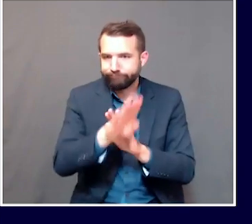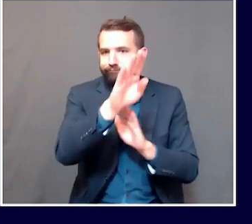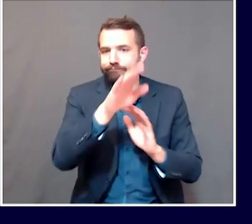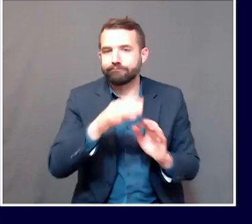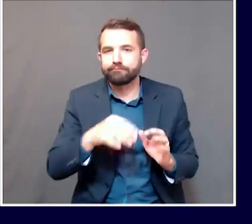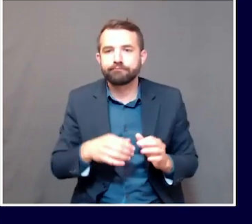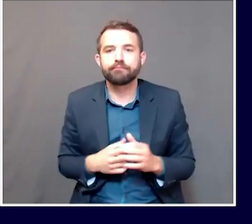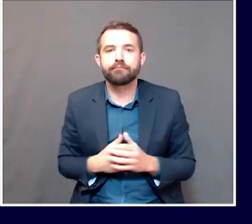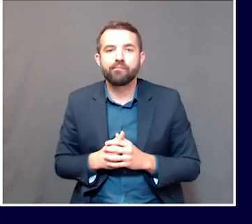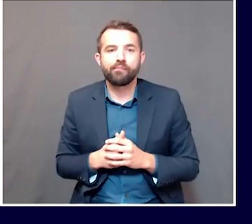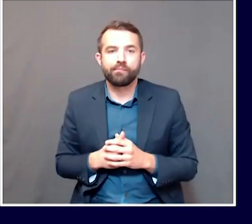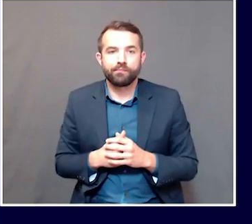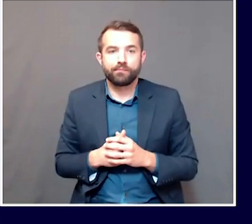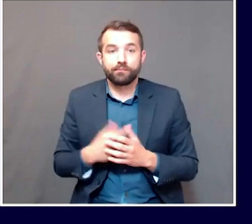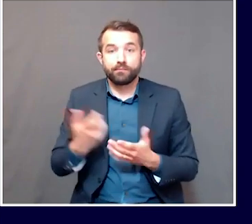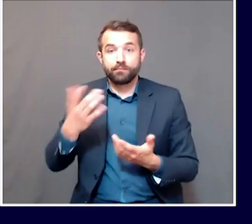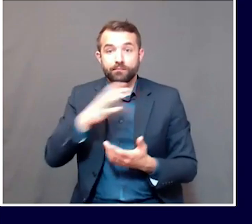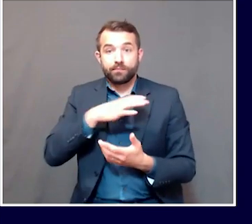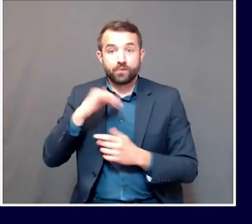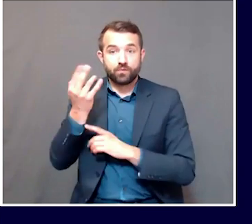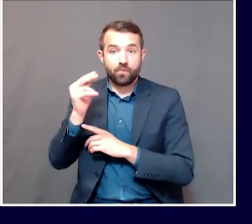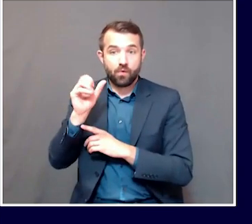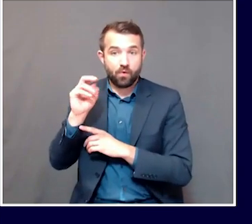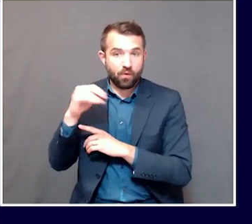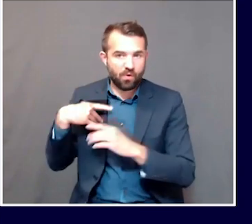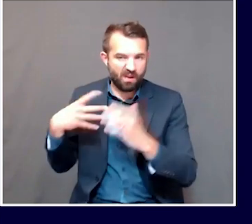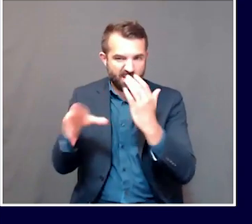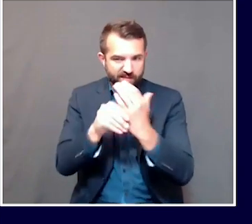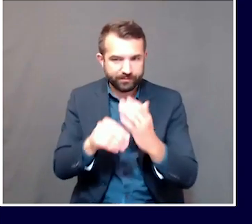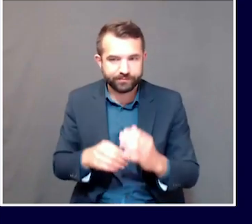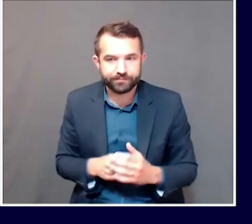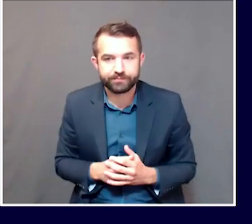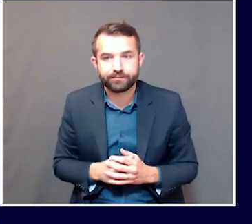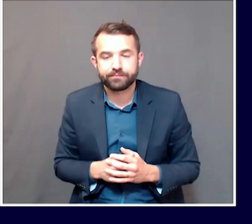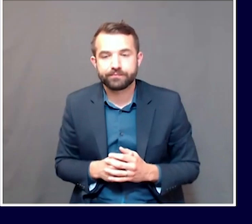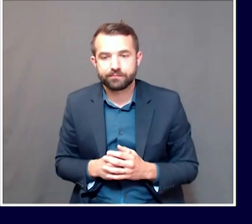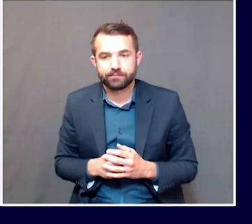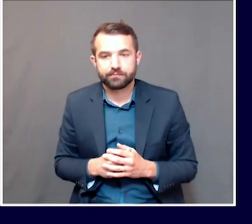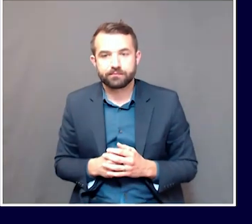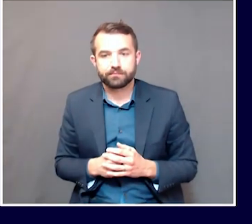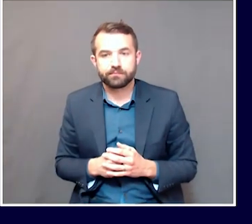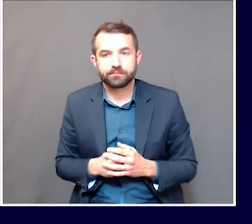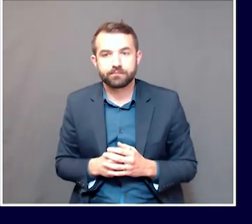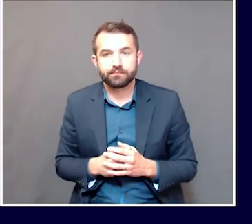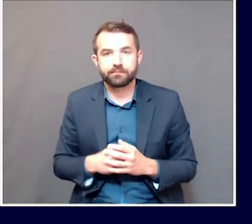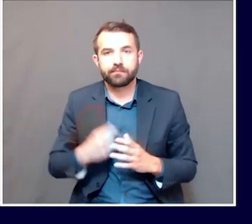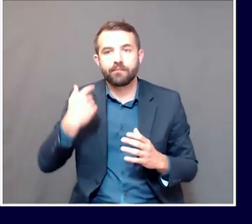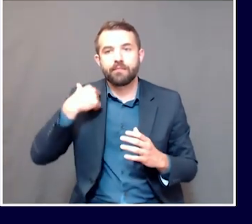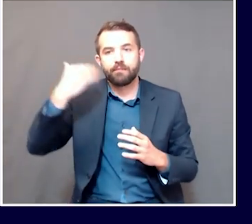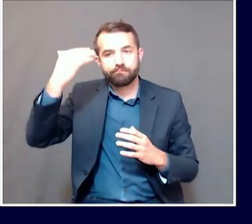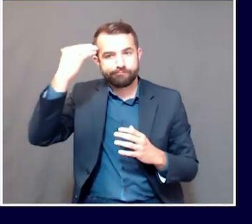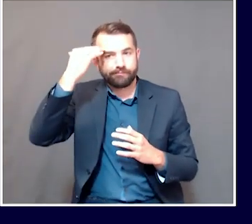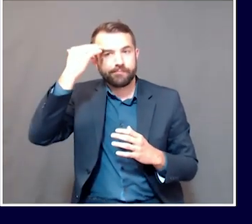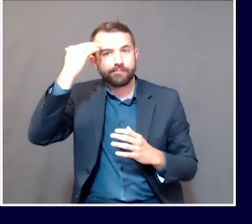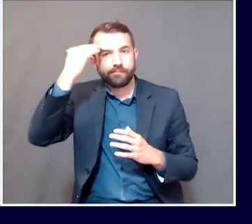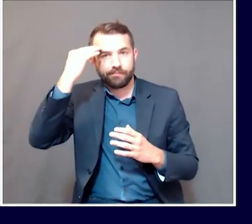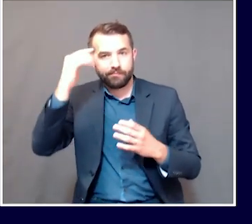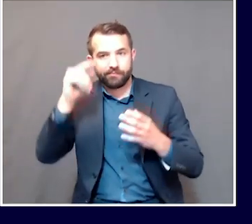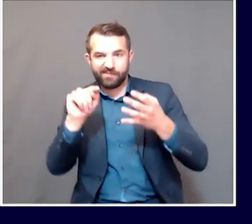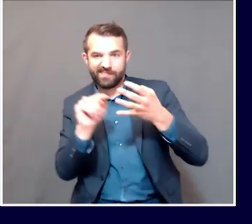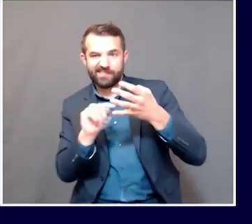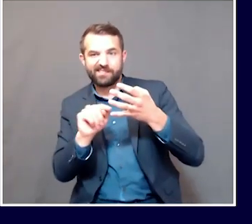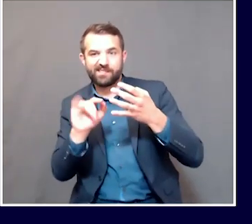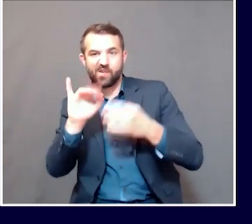Commissioner Johnson, do you want to add anything there? Yeah. I mean, I think this, we've always known that this was an incredibly important week as part of the tourism season.